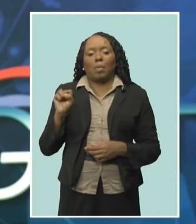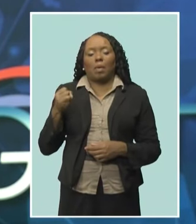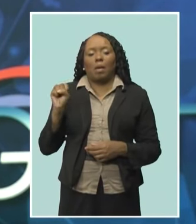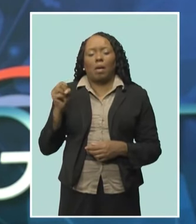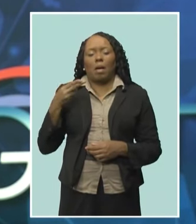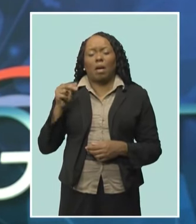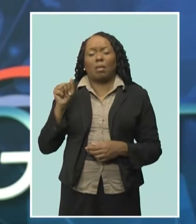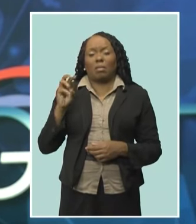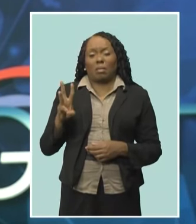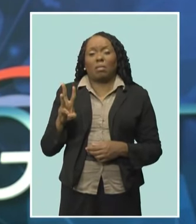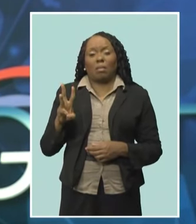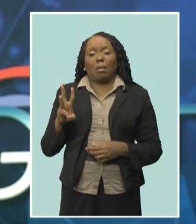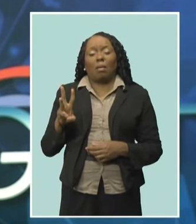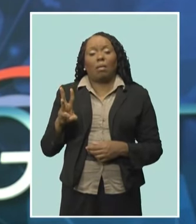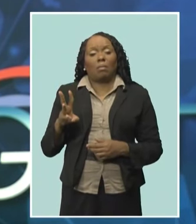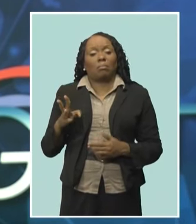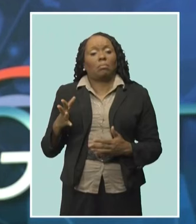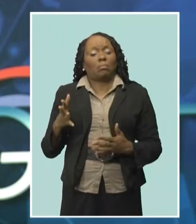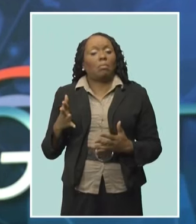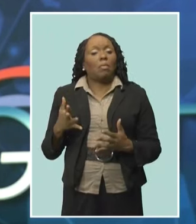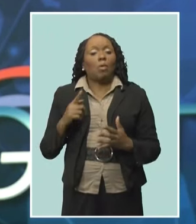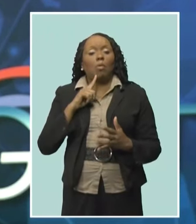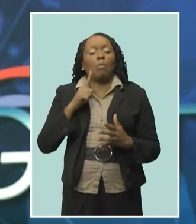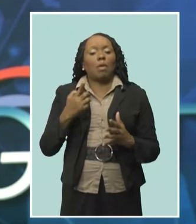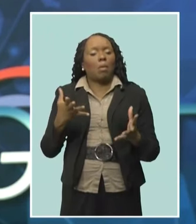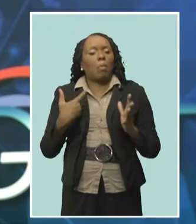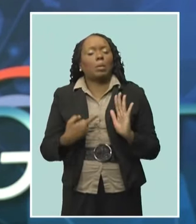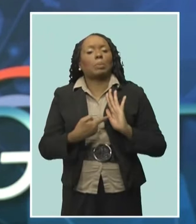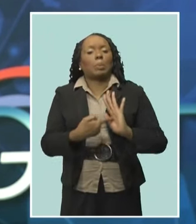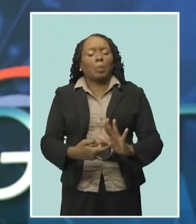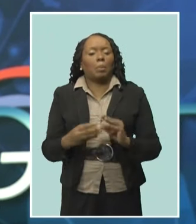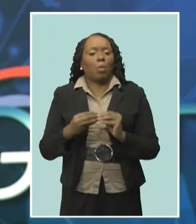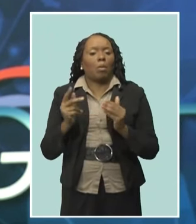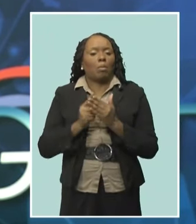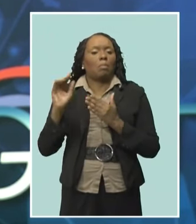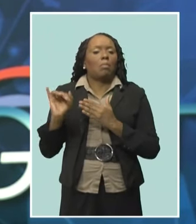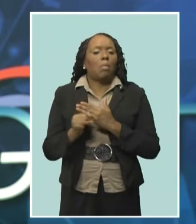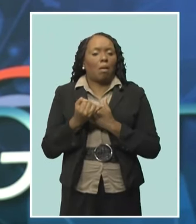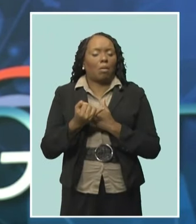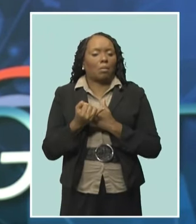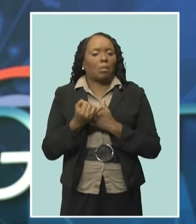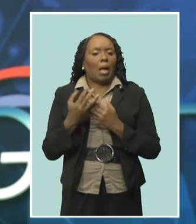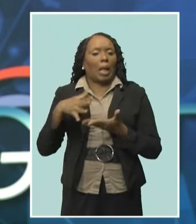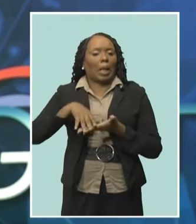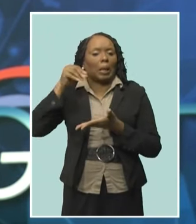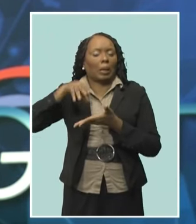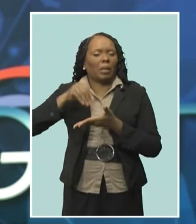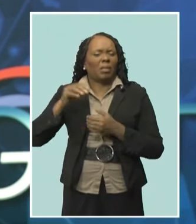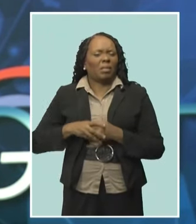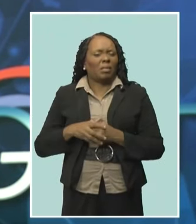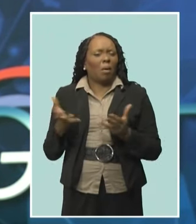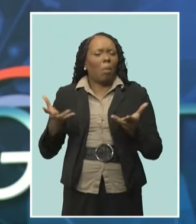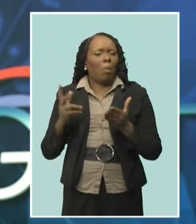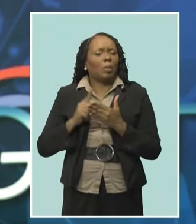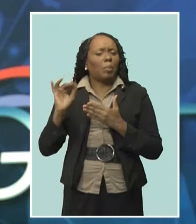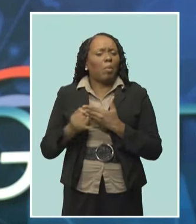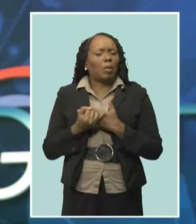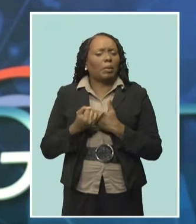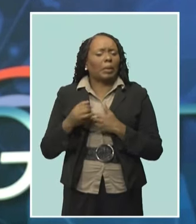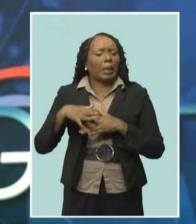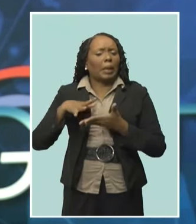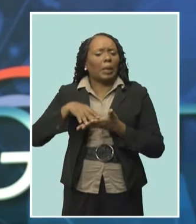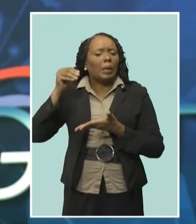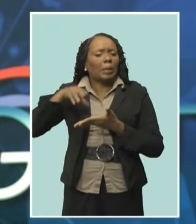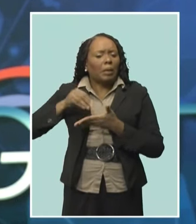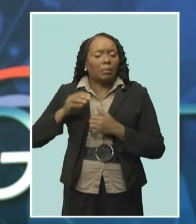represents the future of Barbados' education system. Project-based learning is a teaching method in which students learn by actively